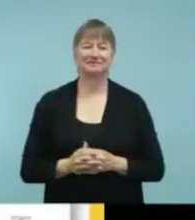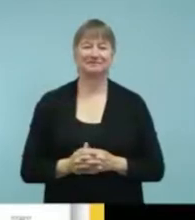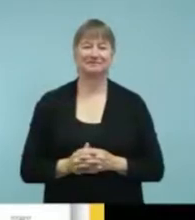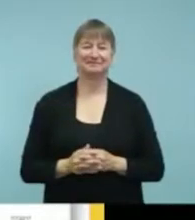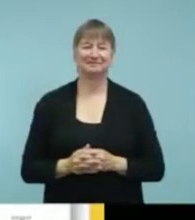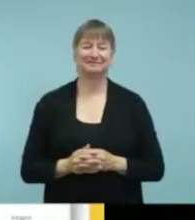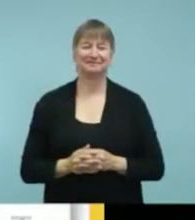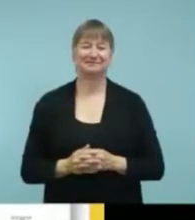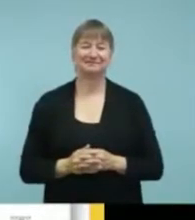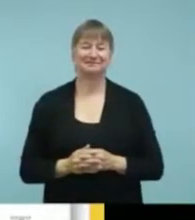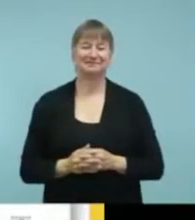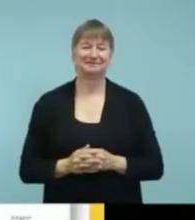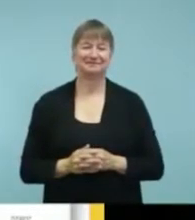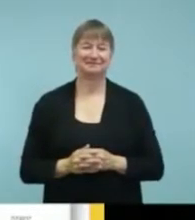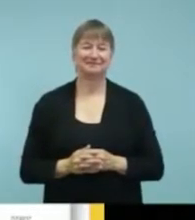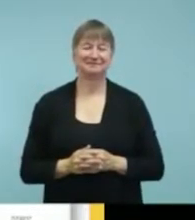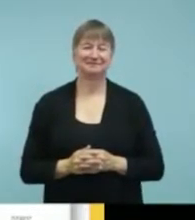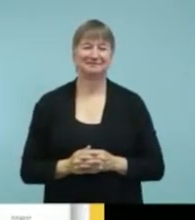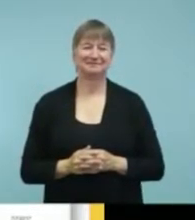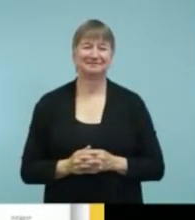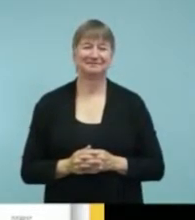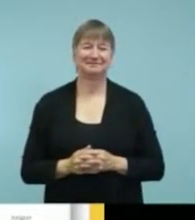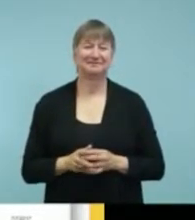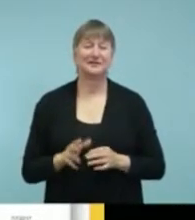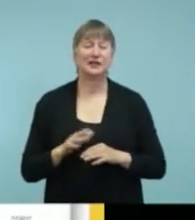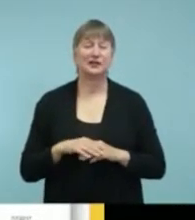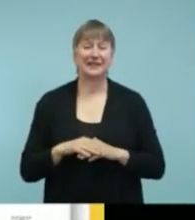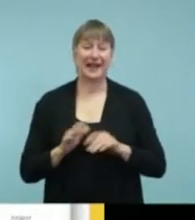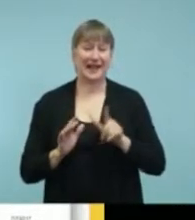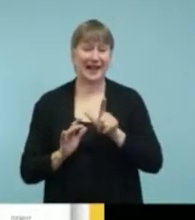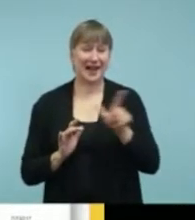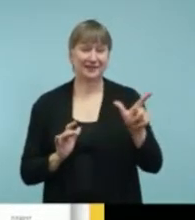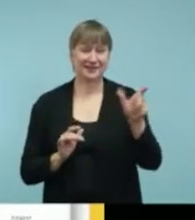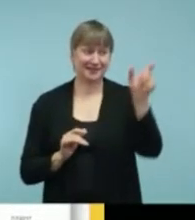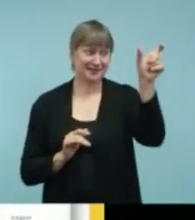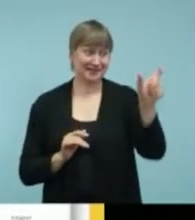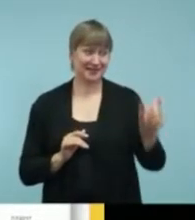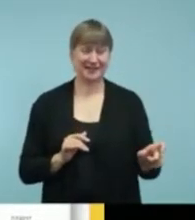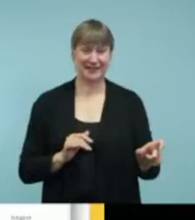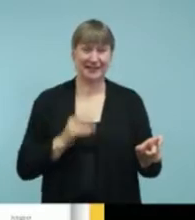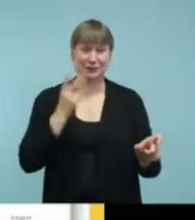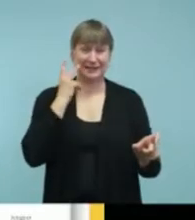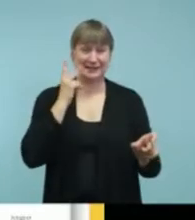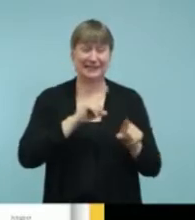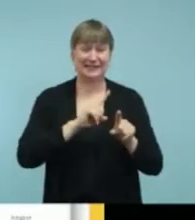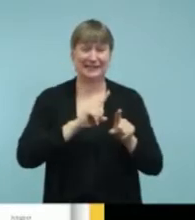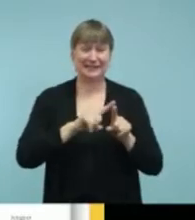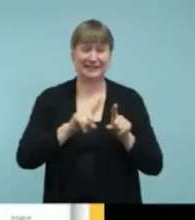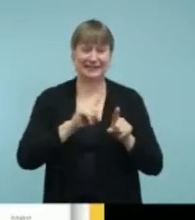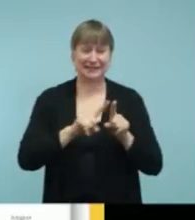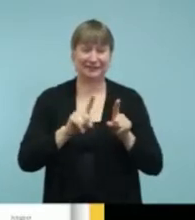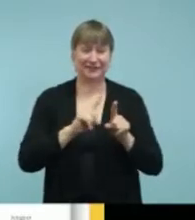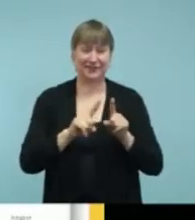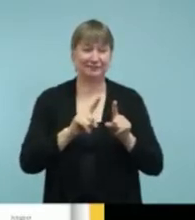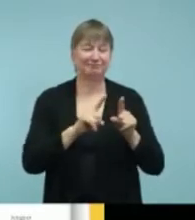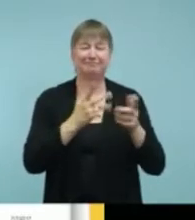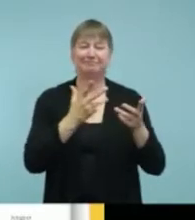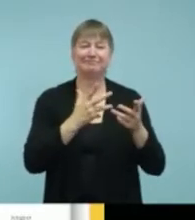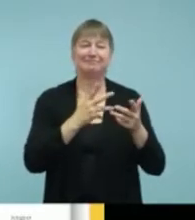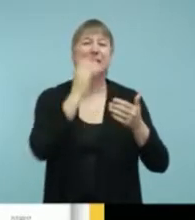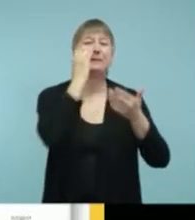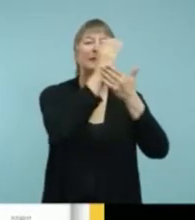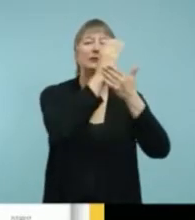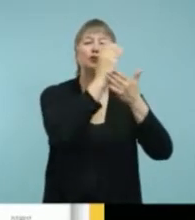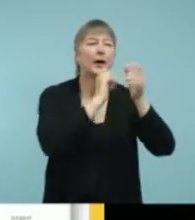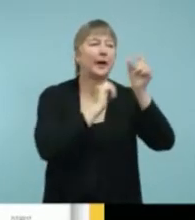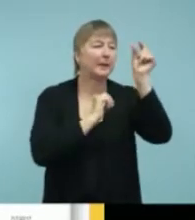So on the left column, you will see the different icons for the different apps. The next